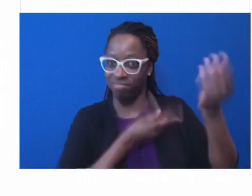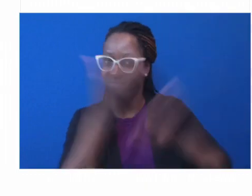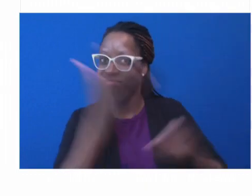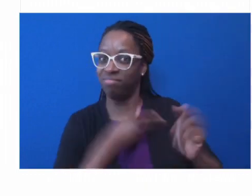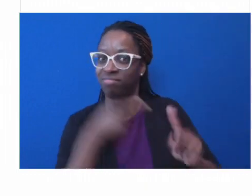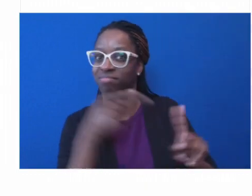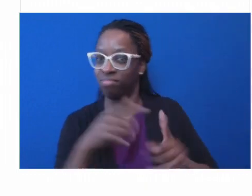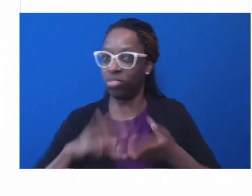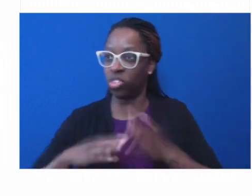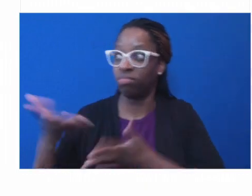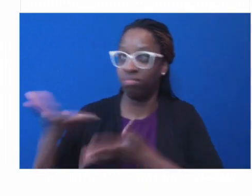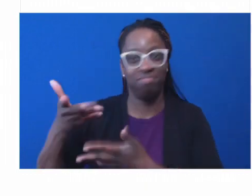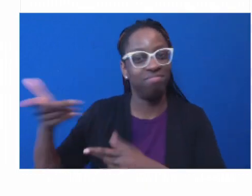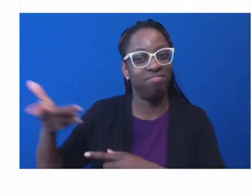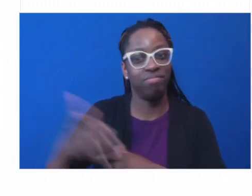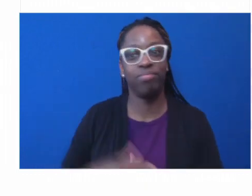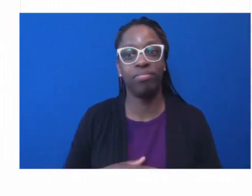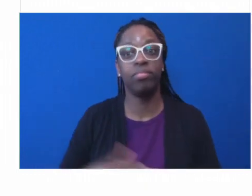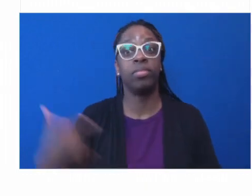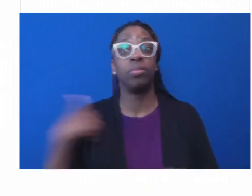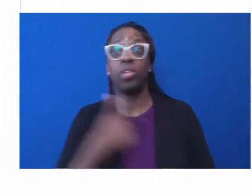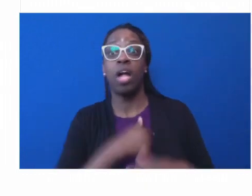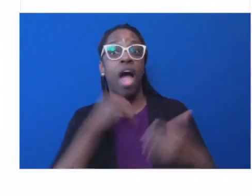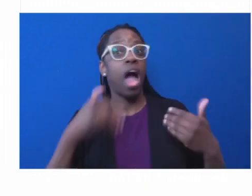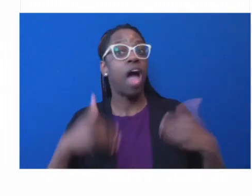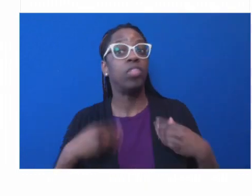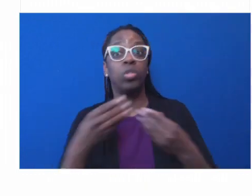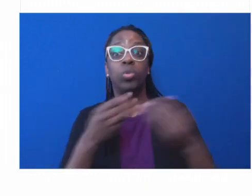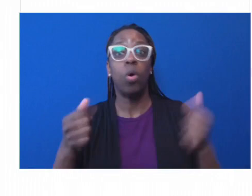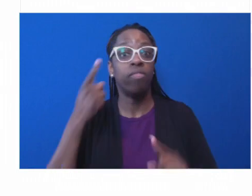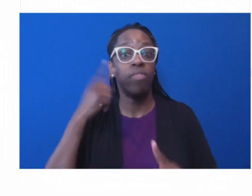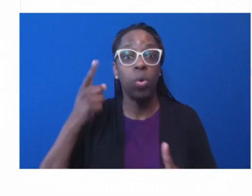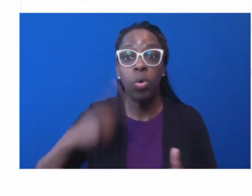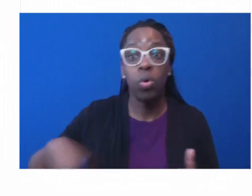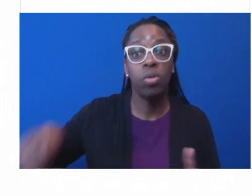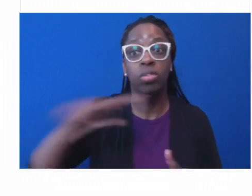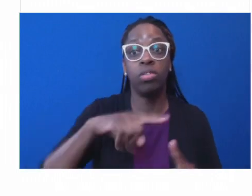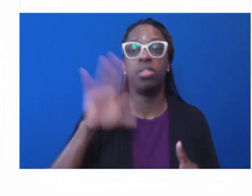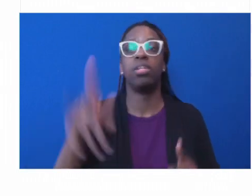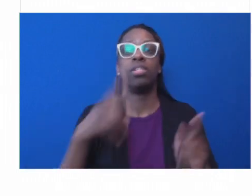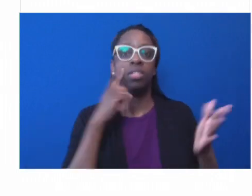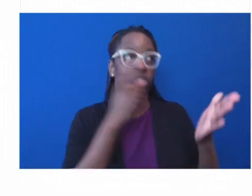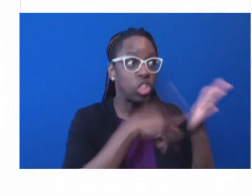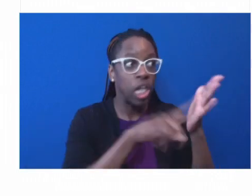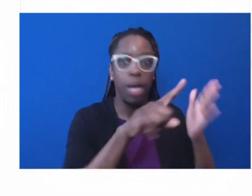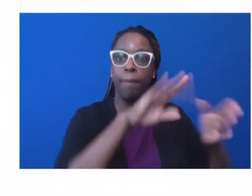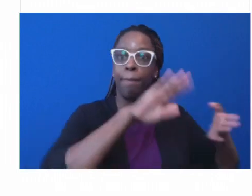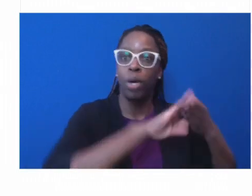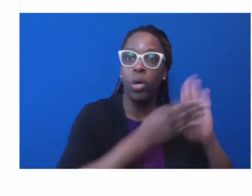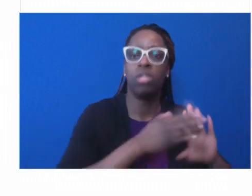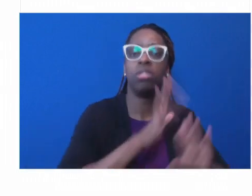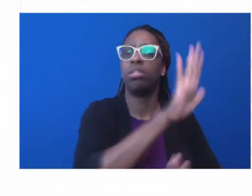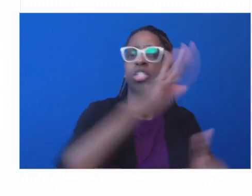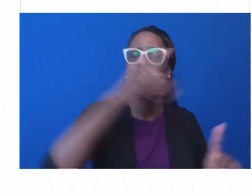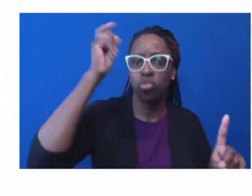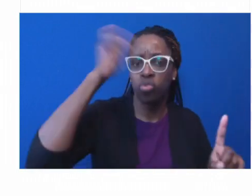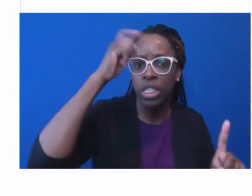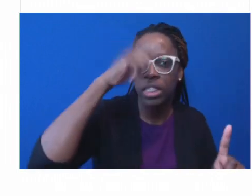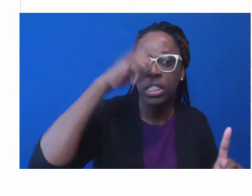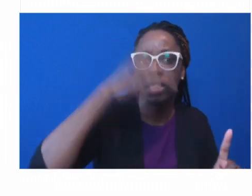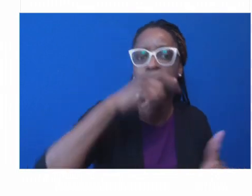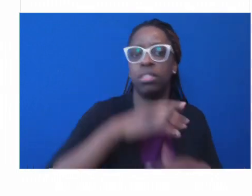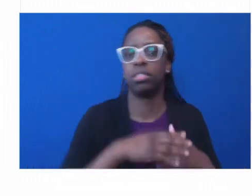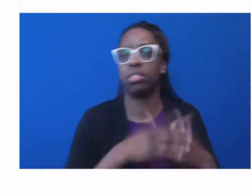here's their wisdom. They'd seen me working on these health disparities, calling the hospitals, come out and do screenings. Nobody returning the